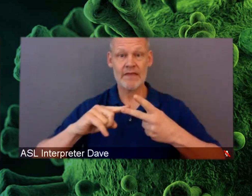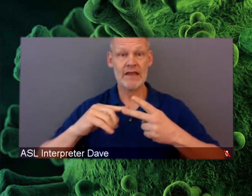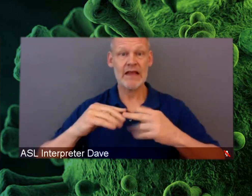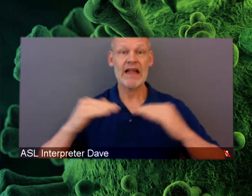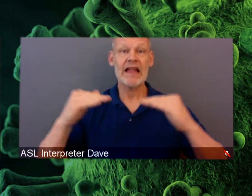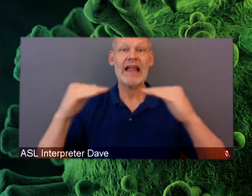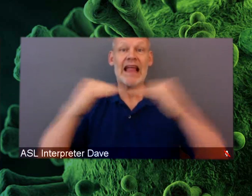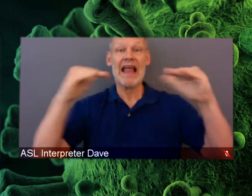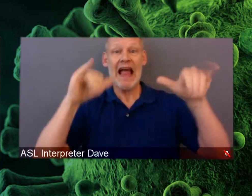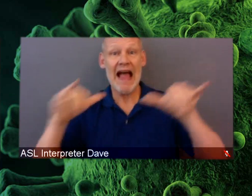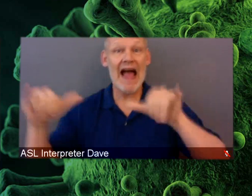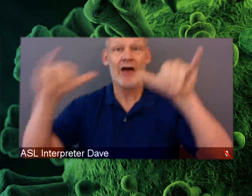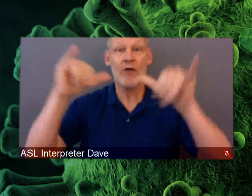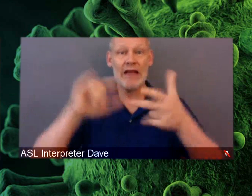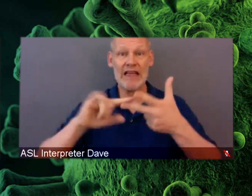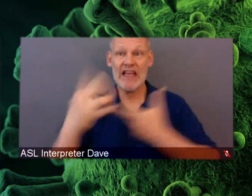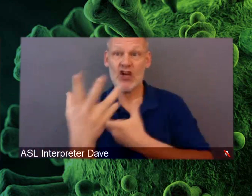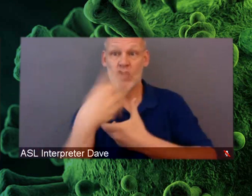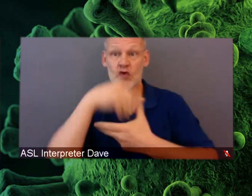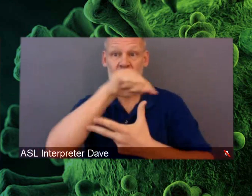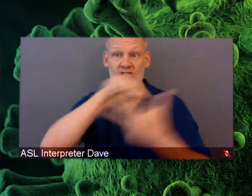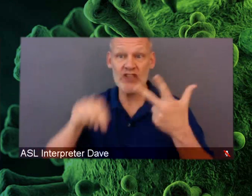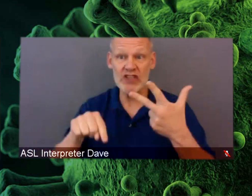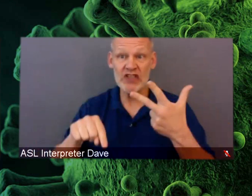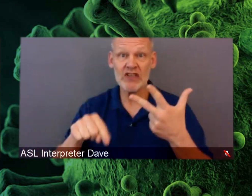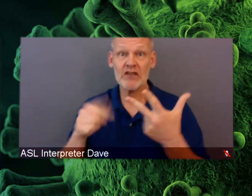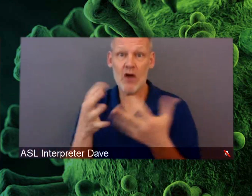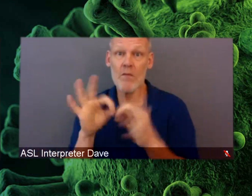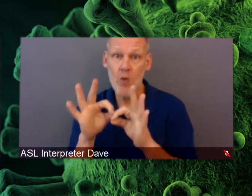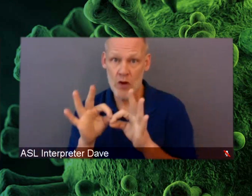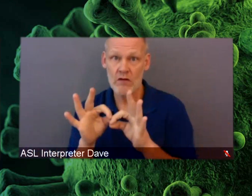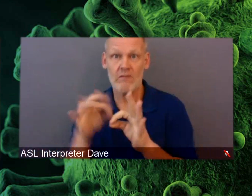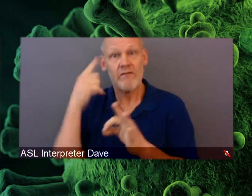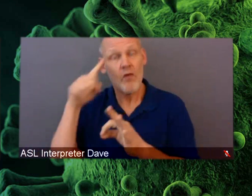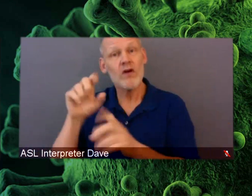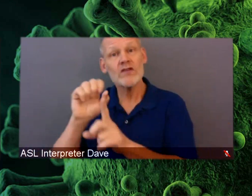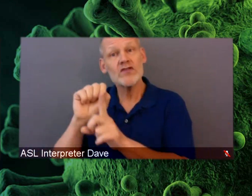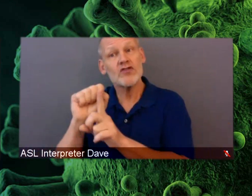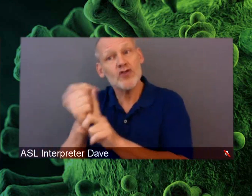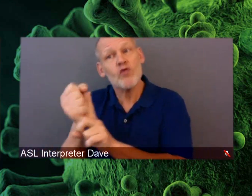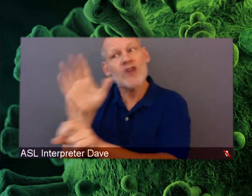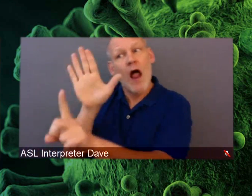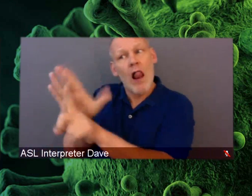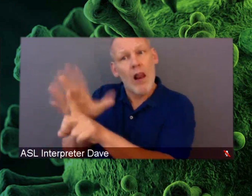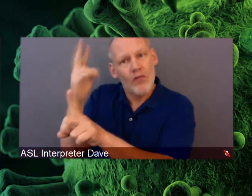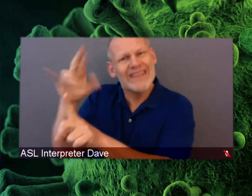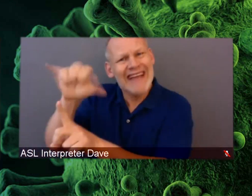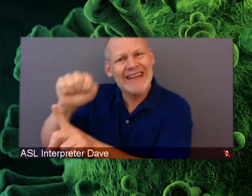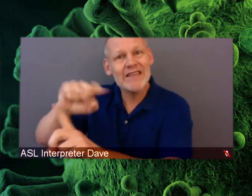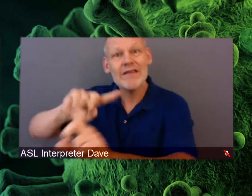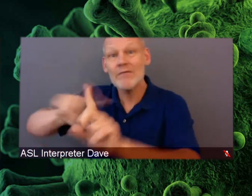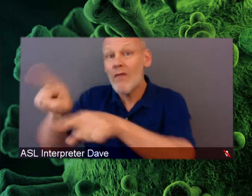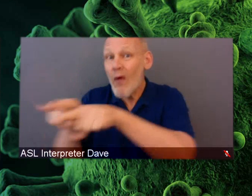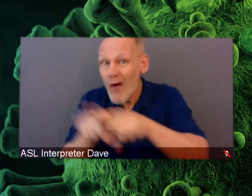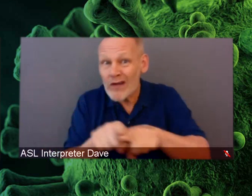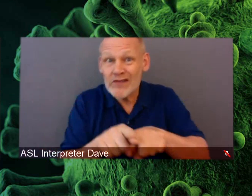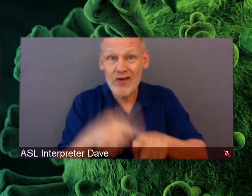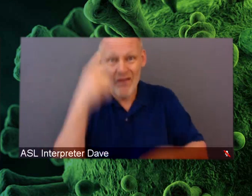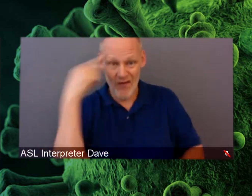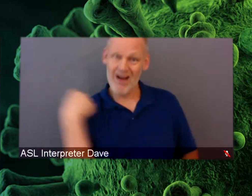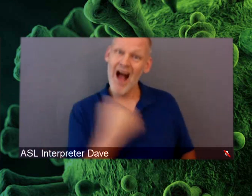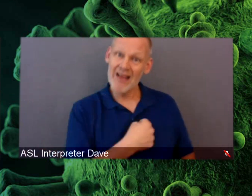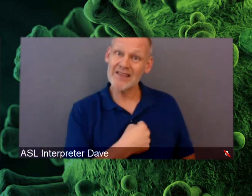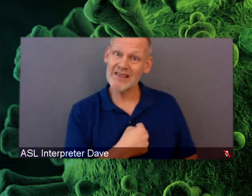justice reasons, which don't get me wrong, those are critical. Those are critical. But it's really important for us as a cancer center,